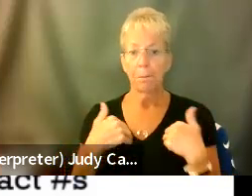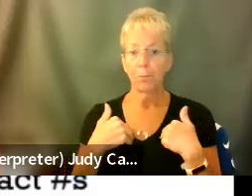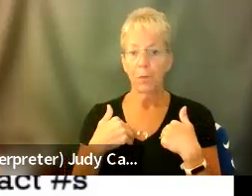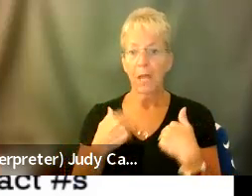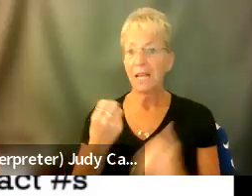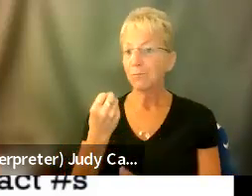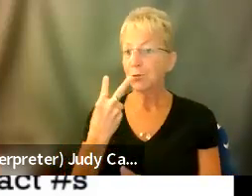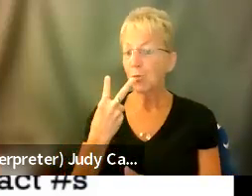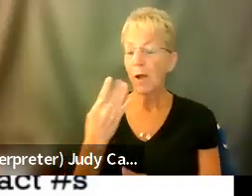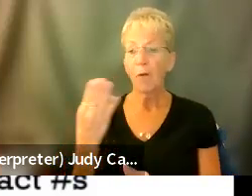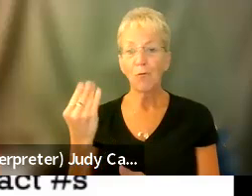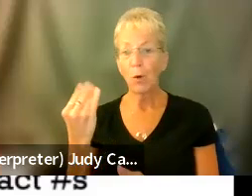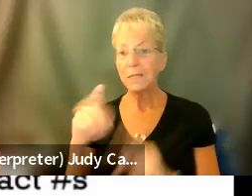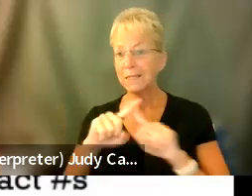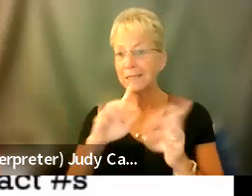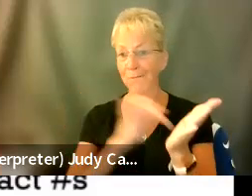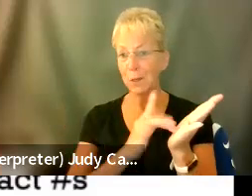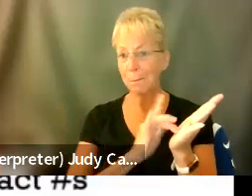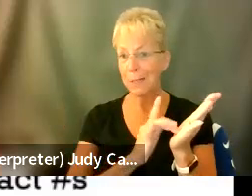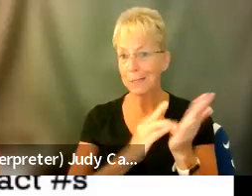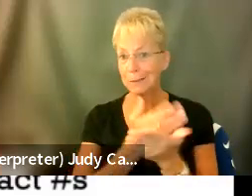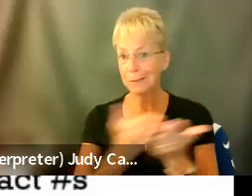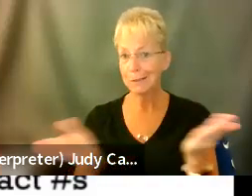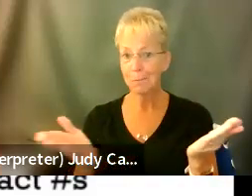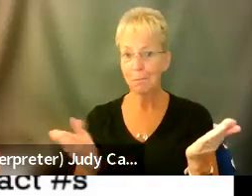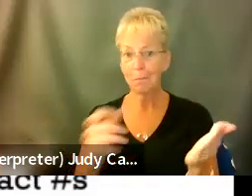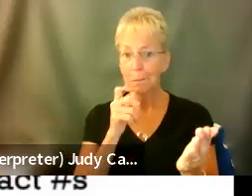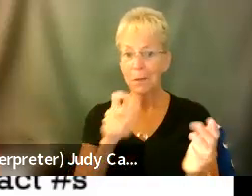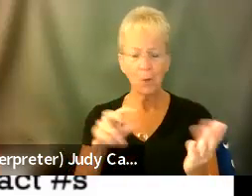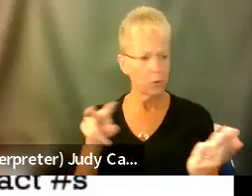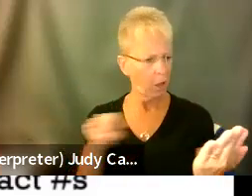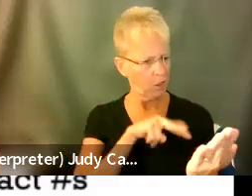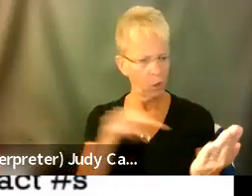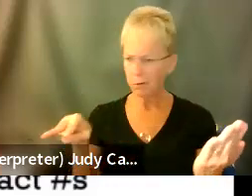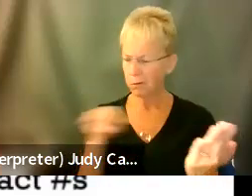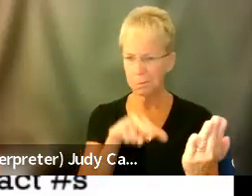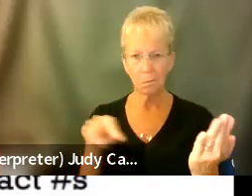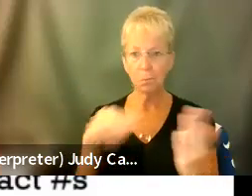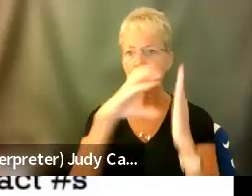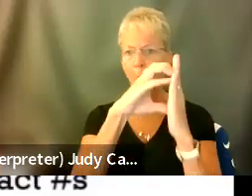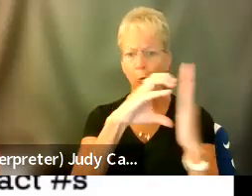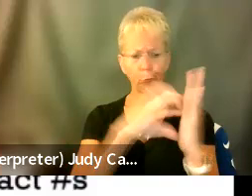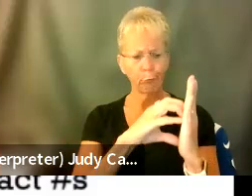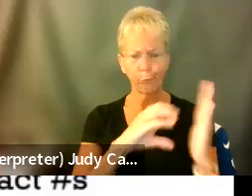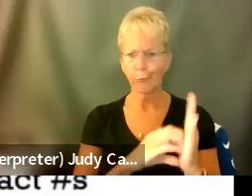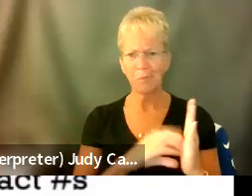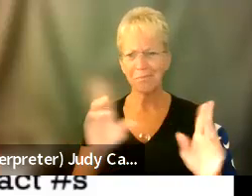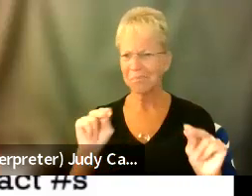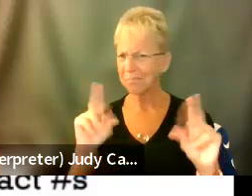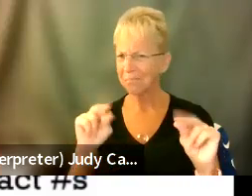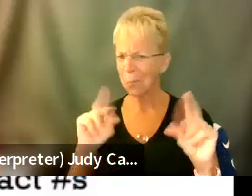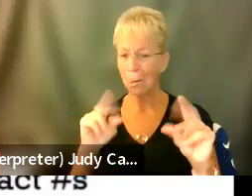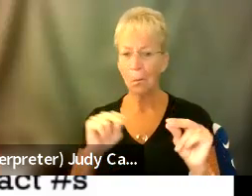14 medications, so this way they're not like looking at just like a paragraphs of blobs of stuff.